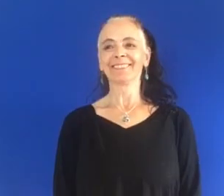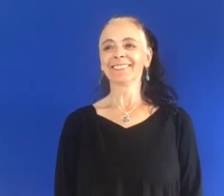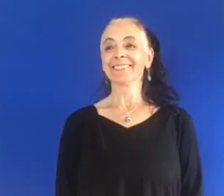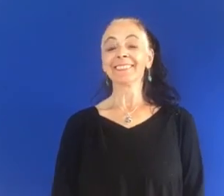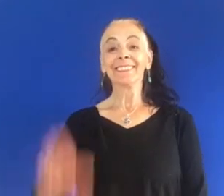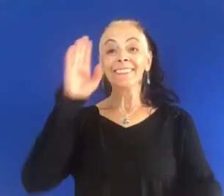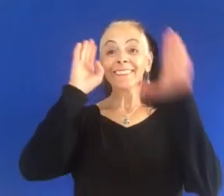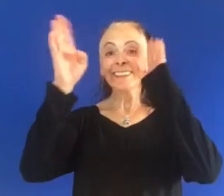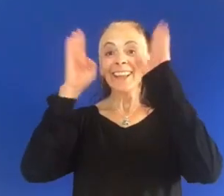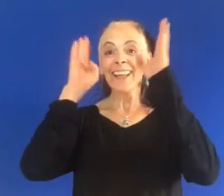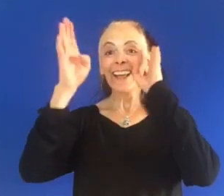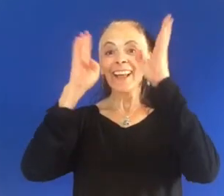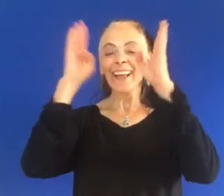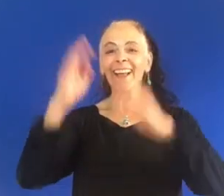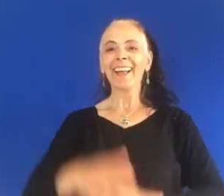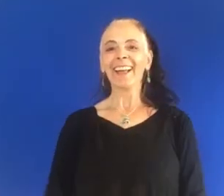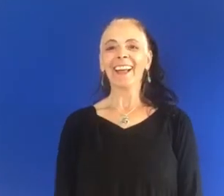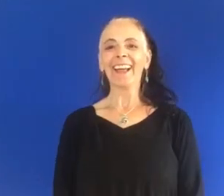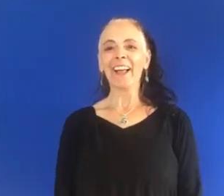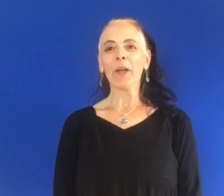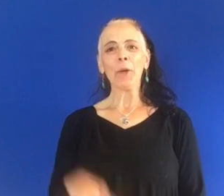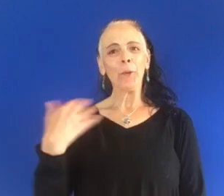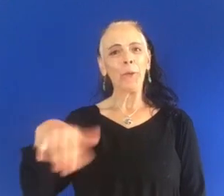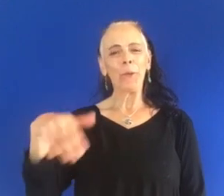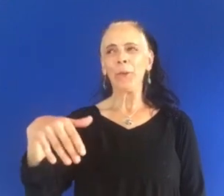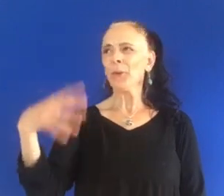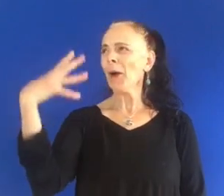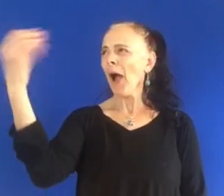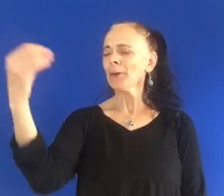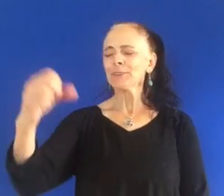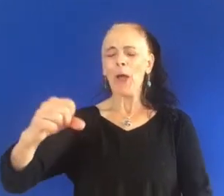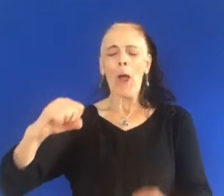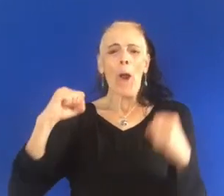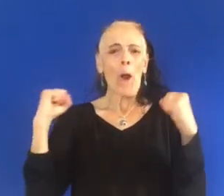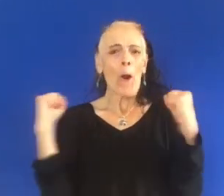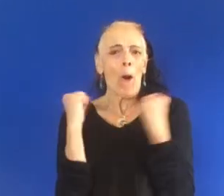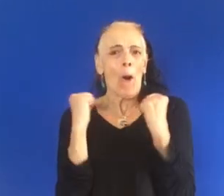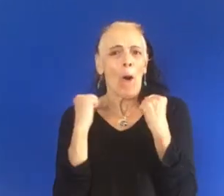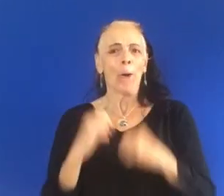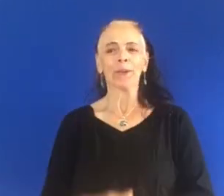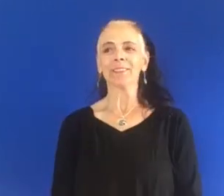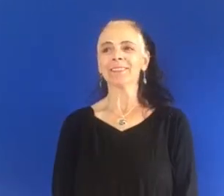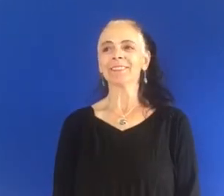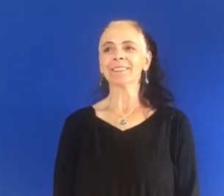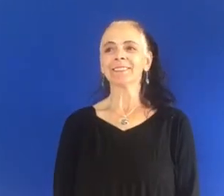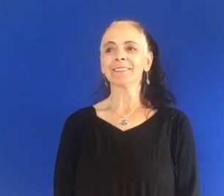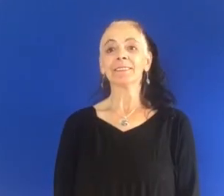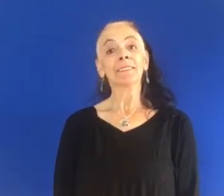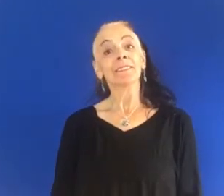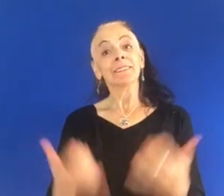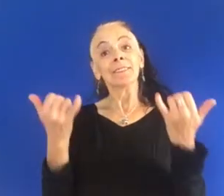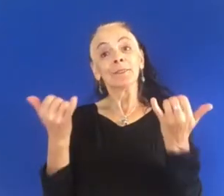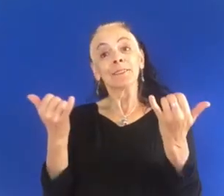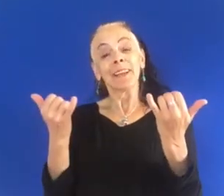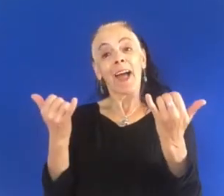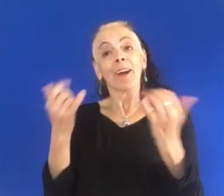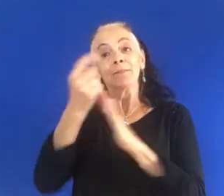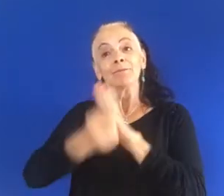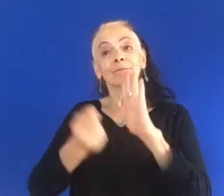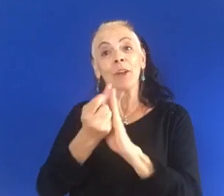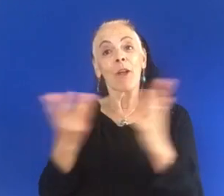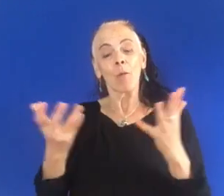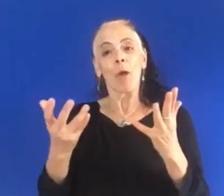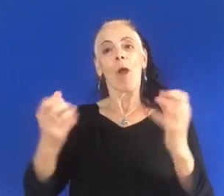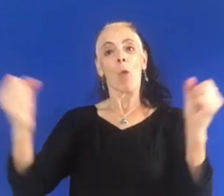Hi everyone! It's cold outside. It's winter but